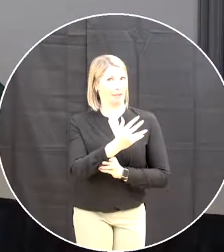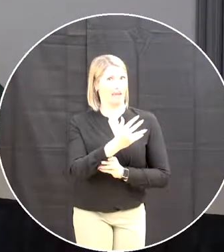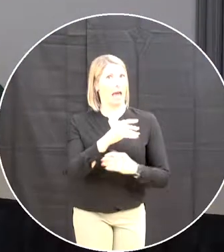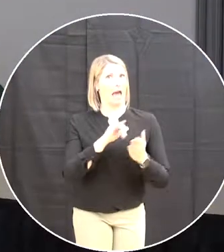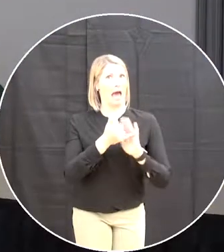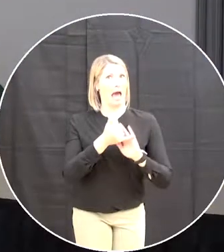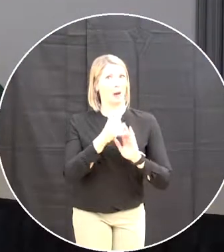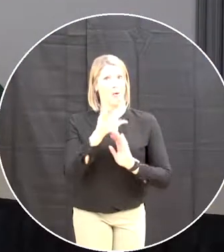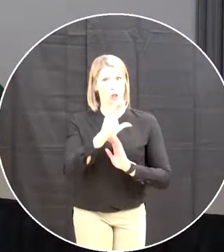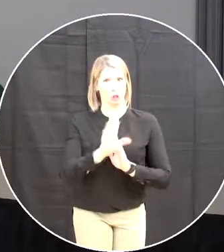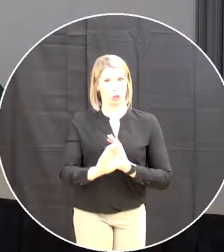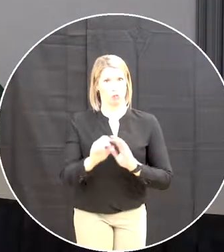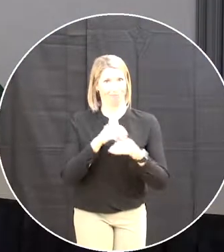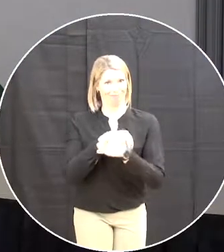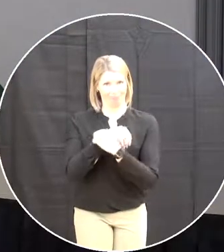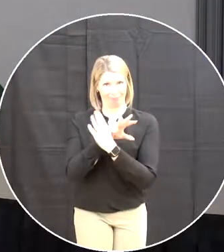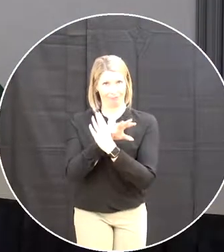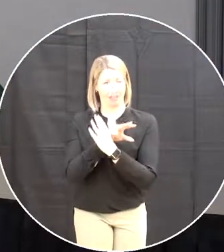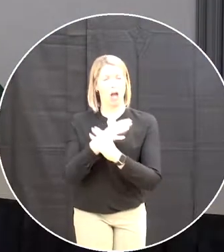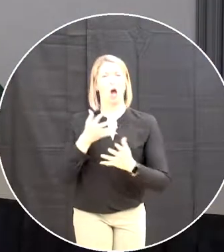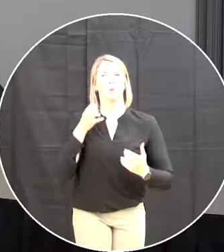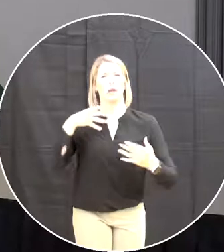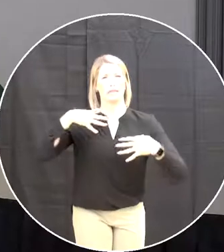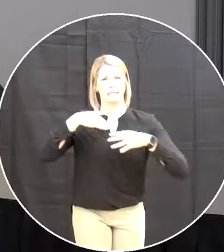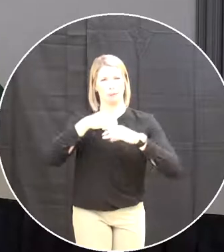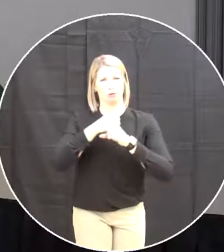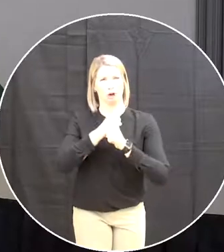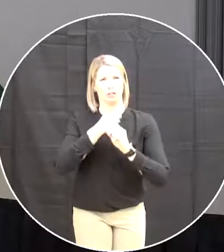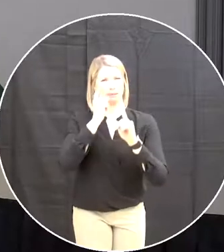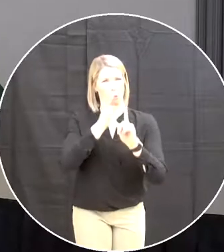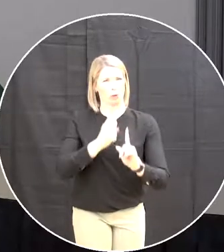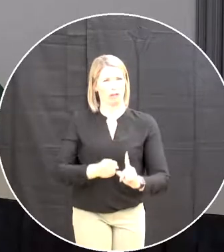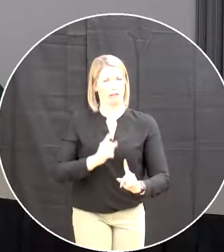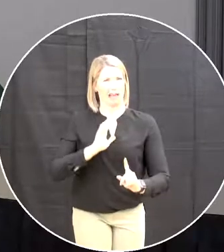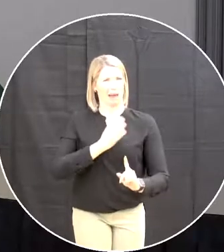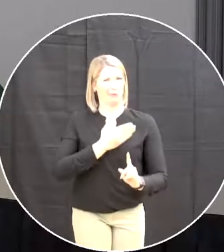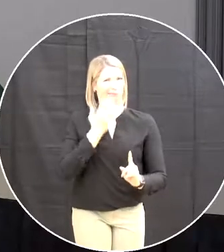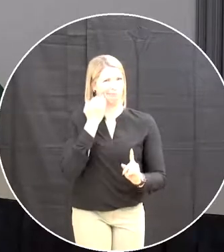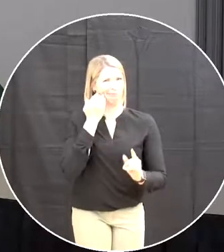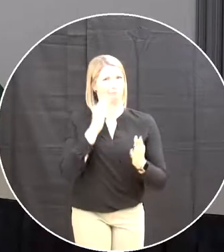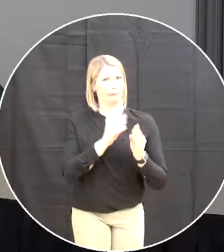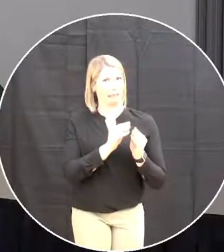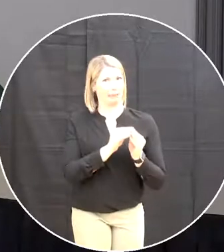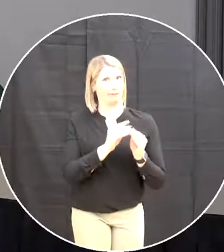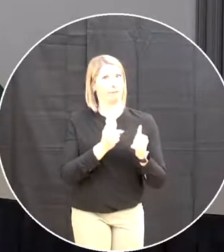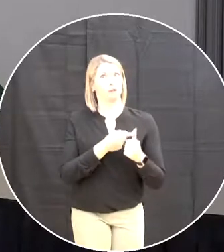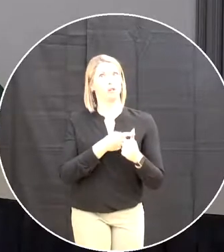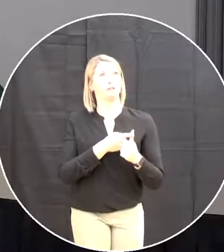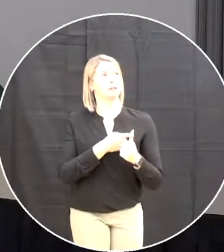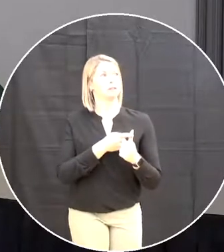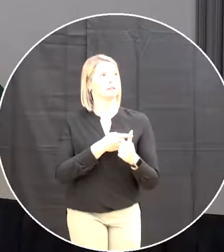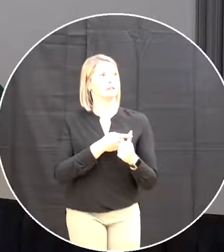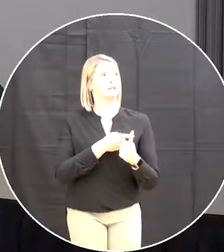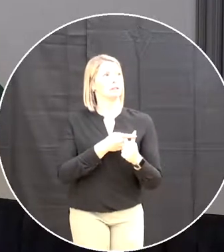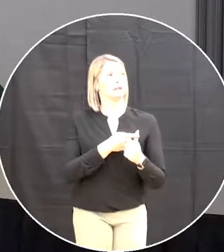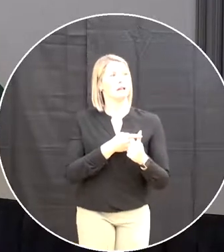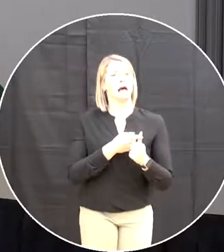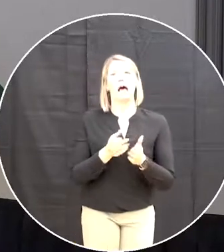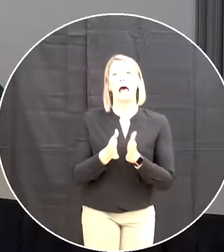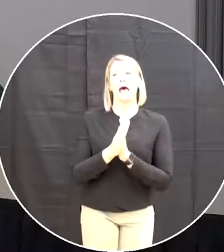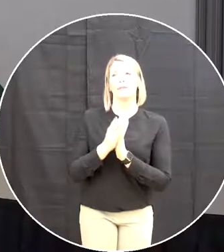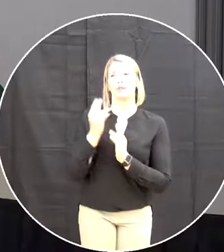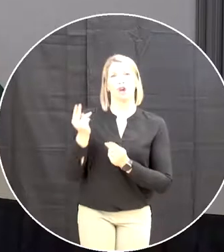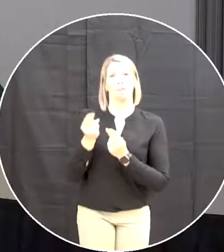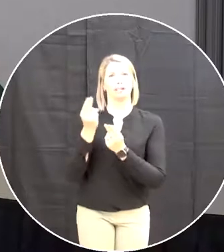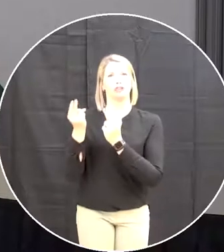i'm just going to summarize the main points from the meeting the first order business was a call for a nomination for